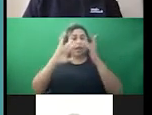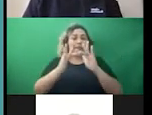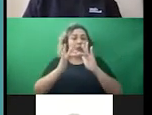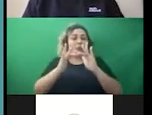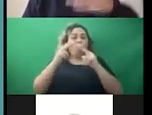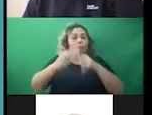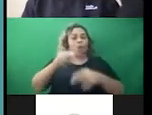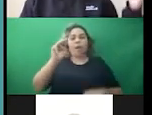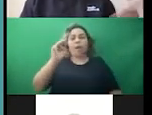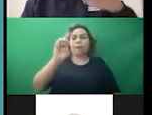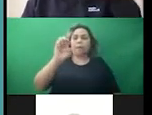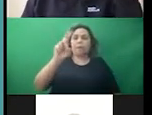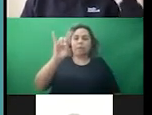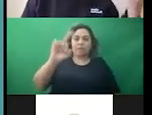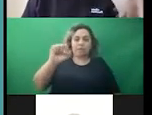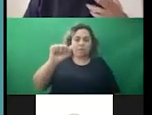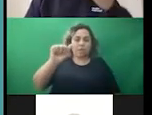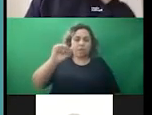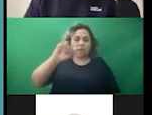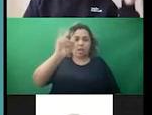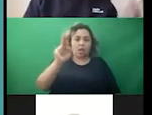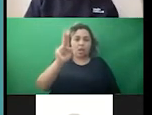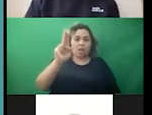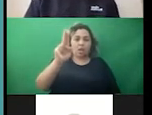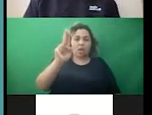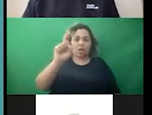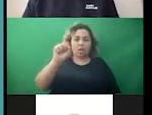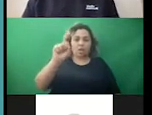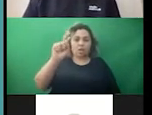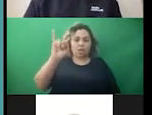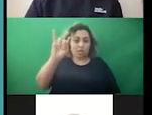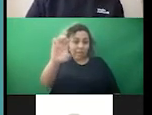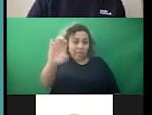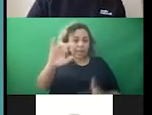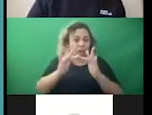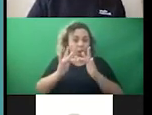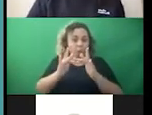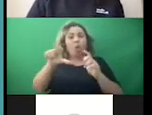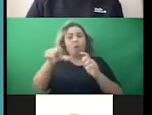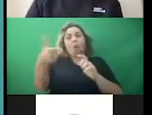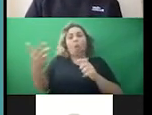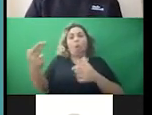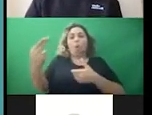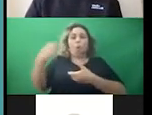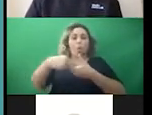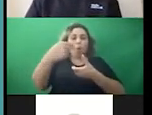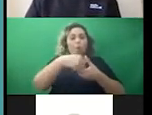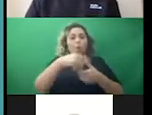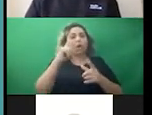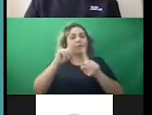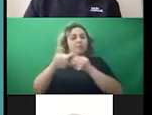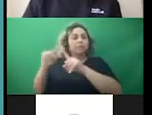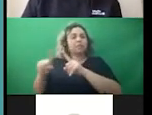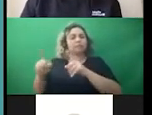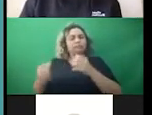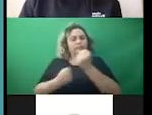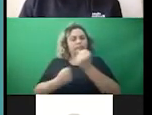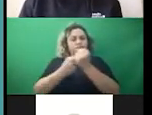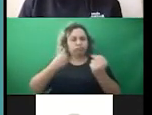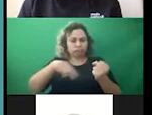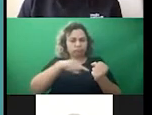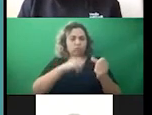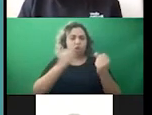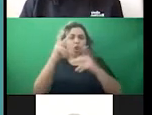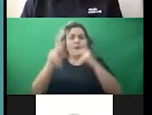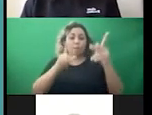And you just heard from some of the folks who's helped steer and collaborate with the network frequently. I'm sure a lot of people